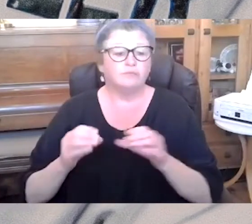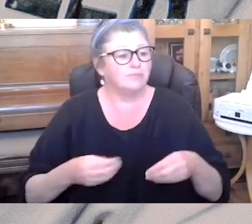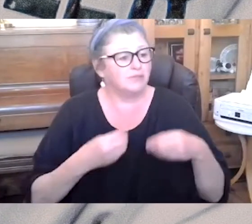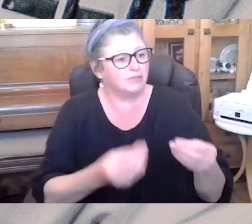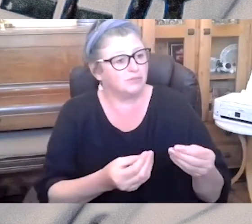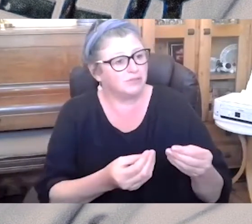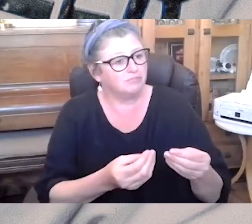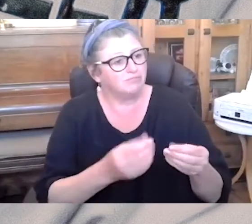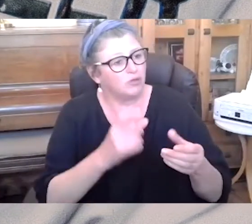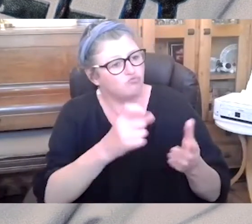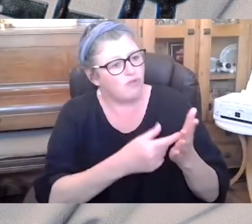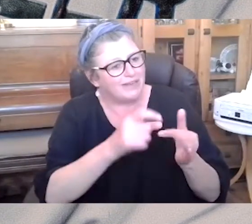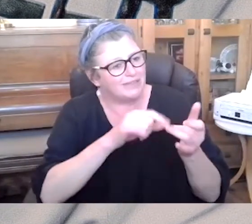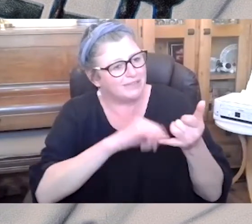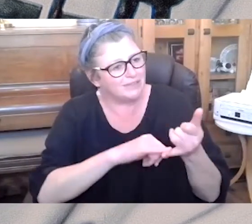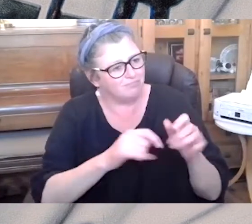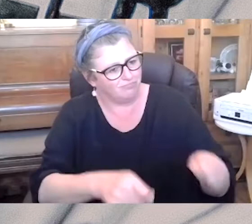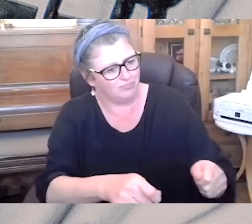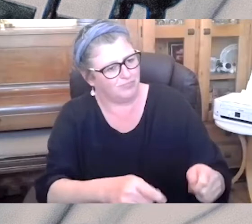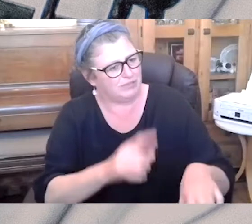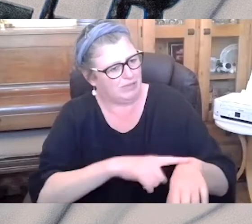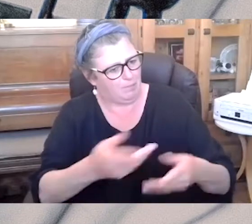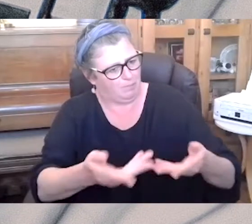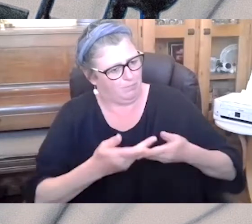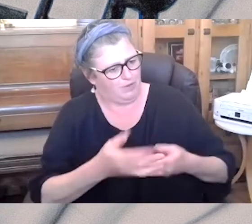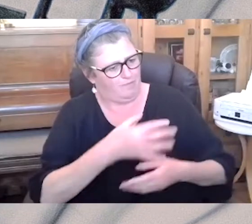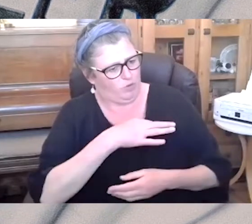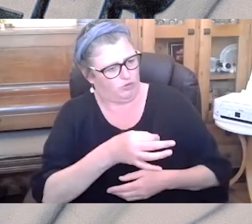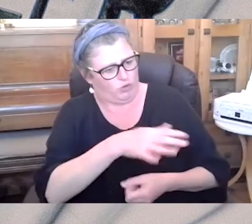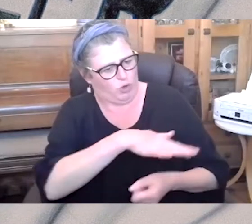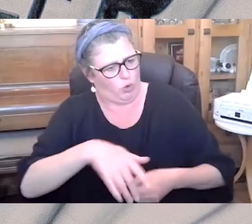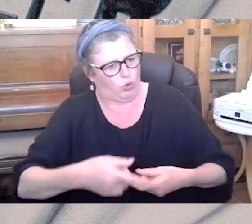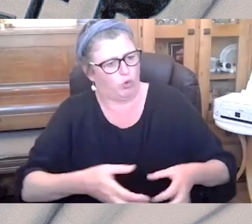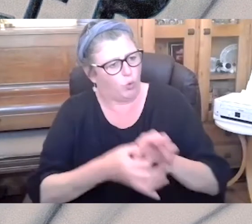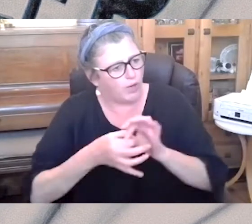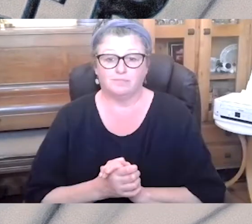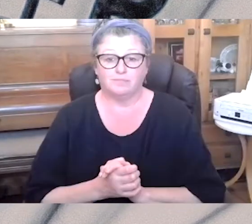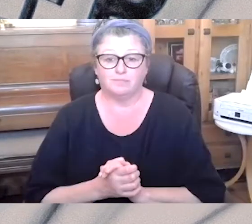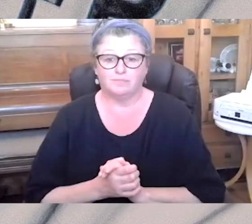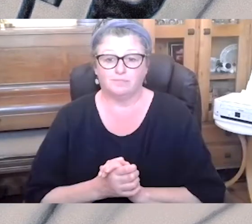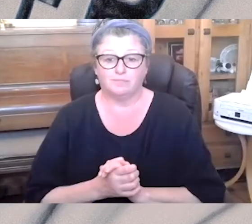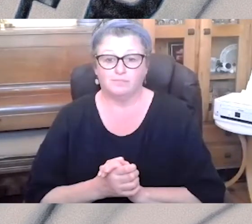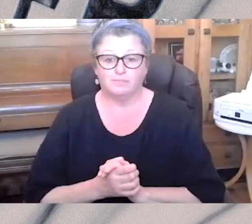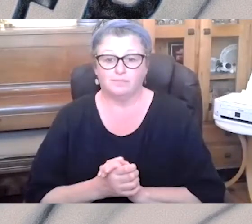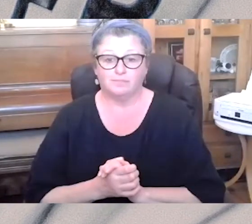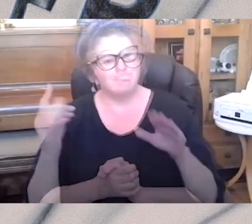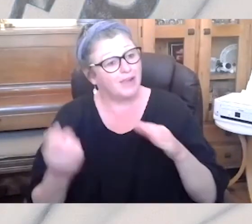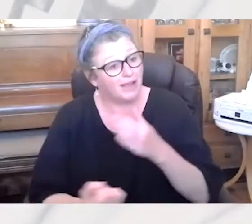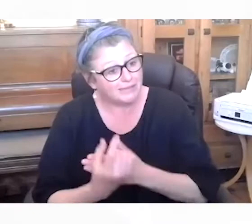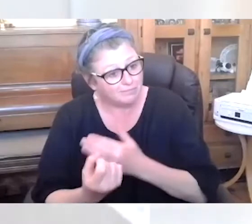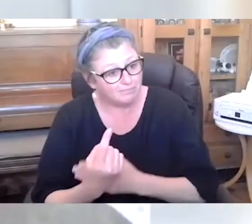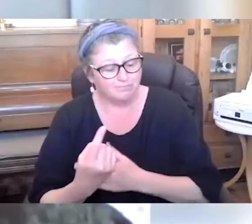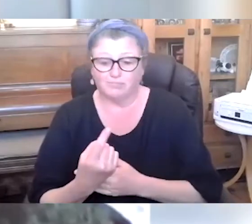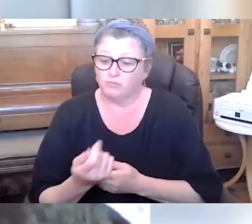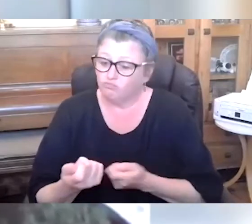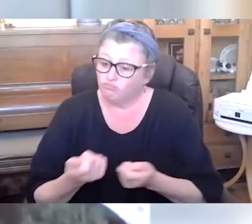for the time they give to the community through volunteering with local organisations. Examples of activities include running